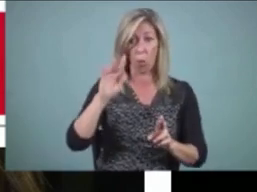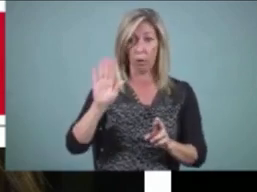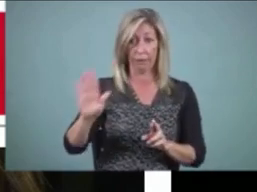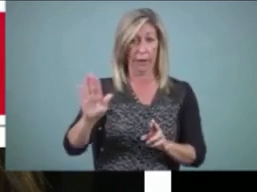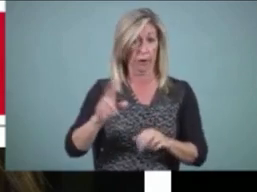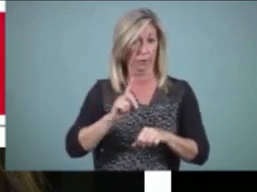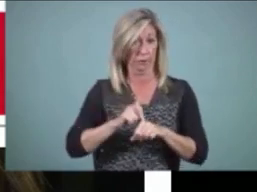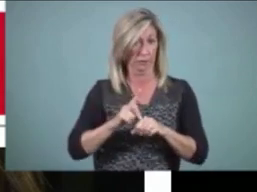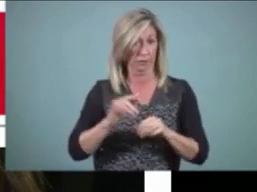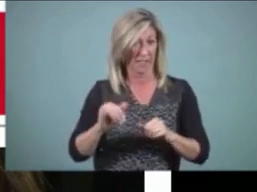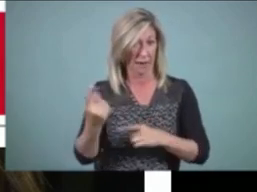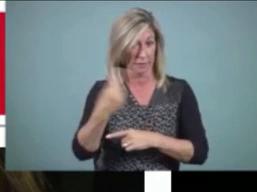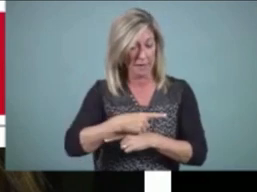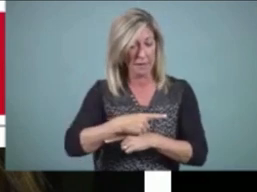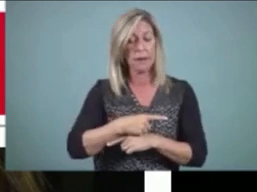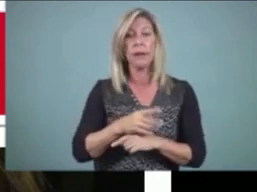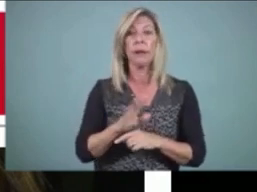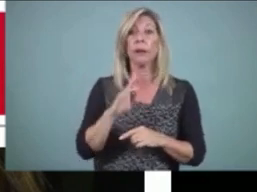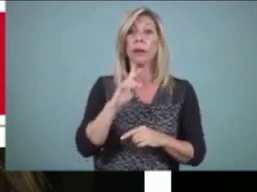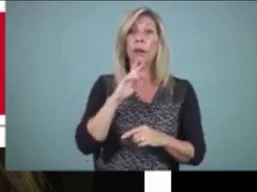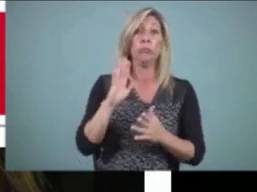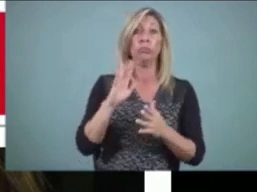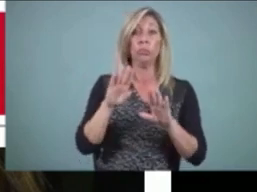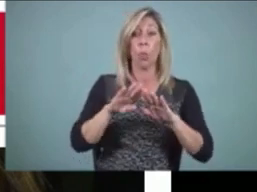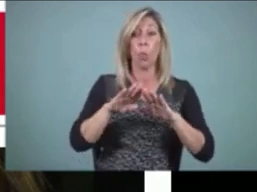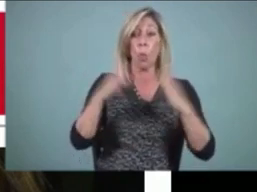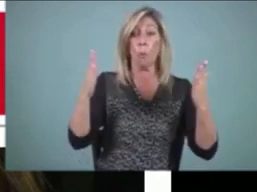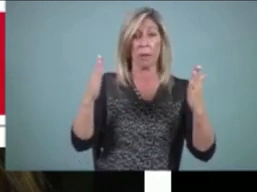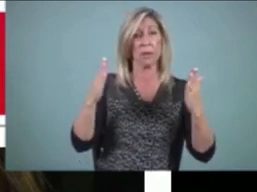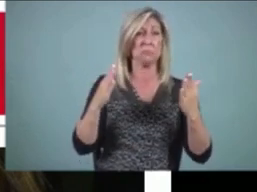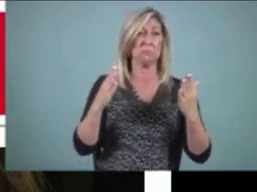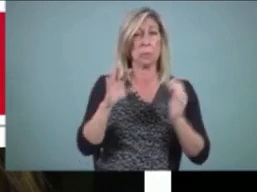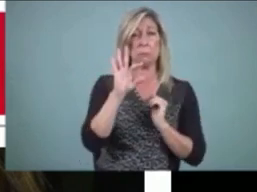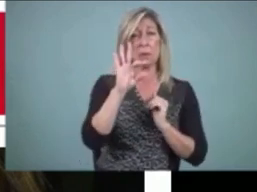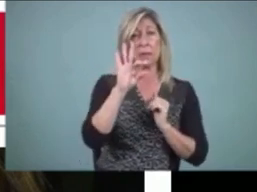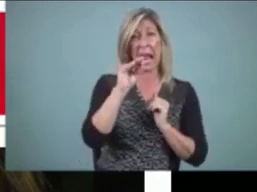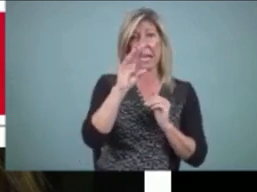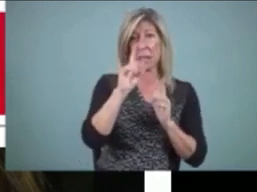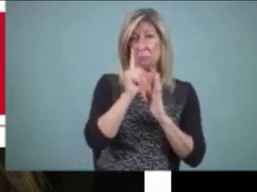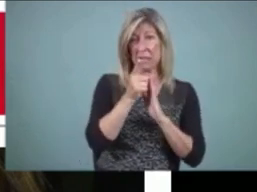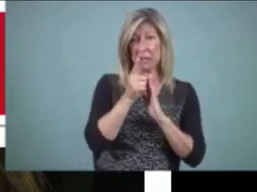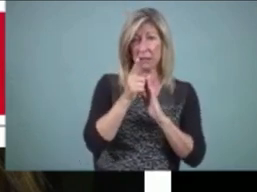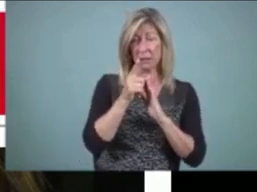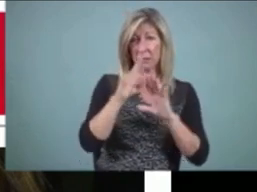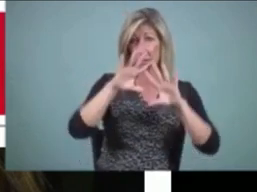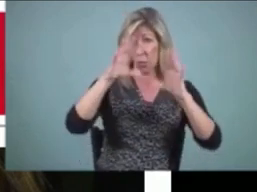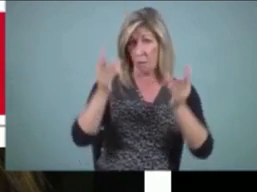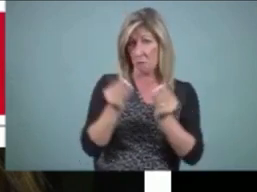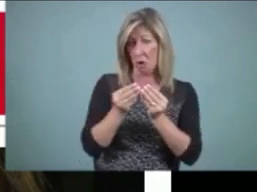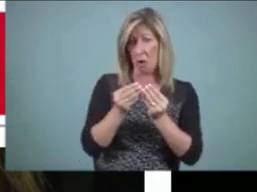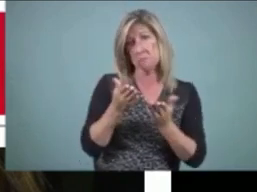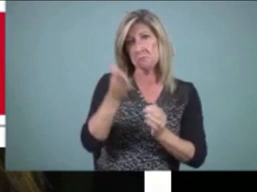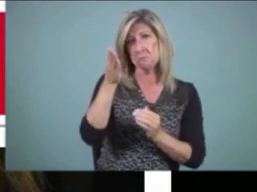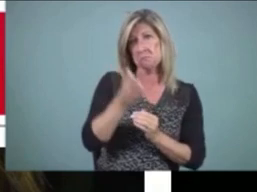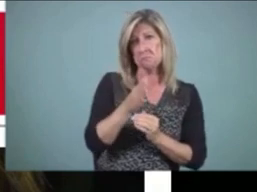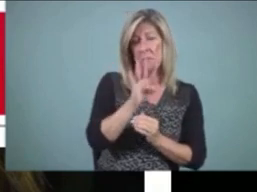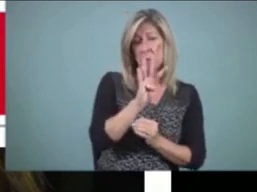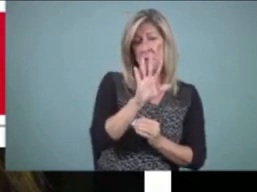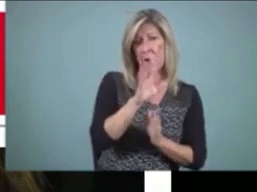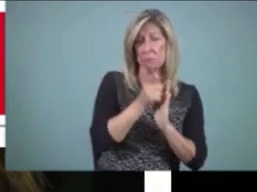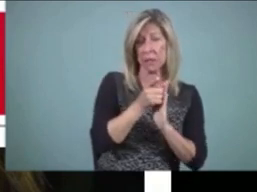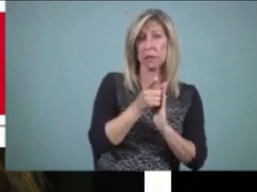we would spend the first big chunk of time of the 90 minutes, probably 45 minutes that we called writing time.